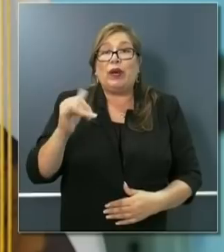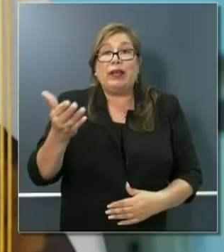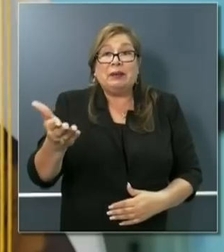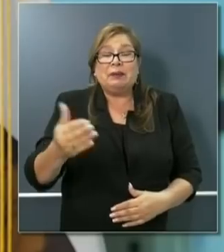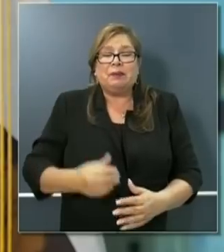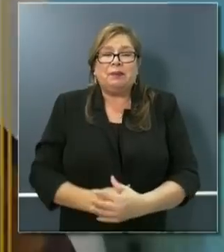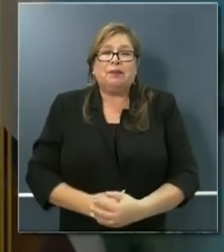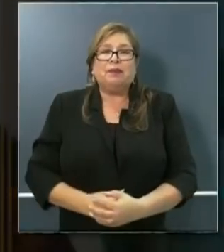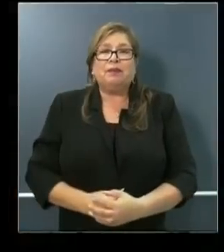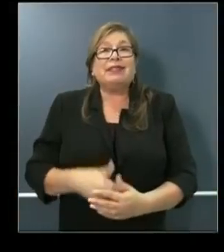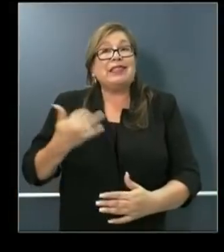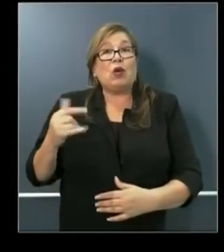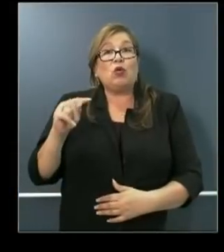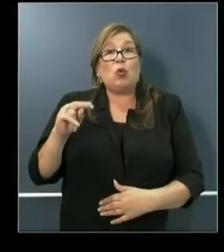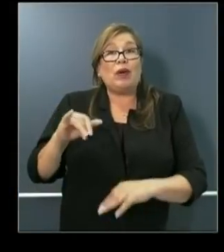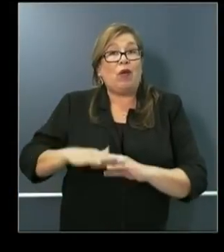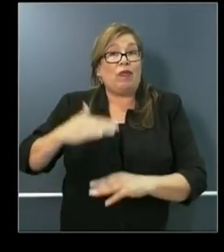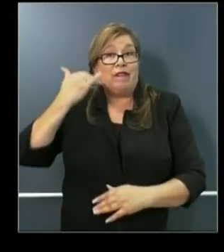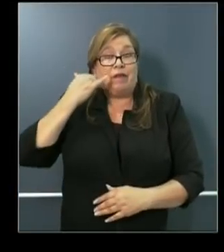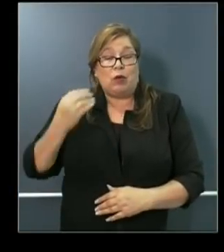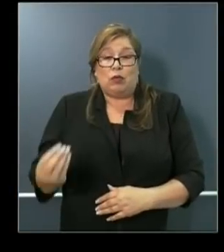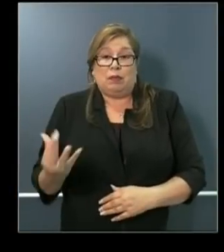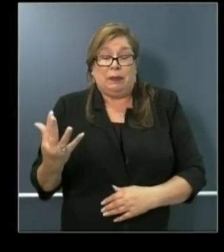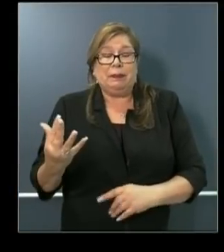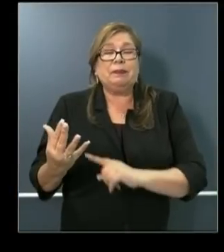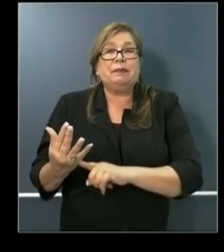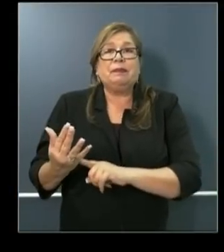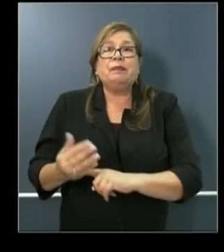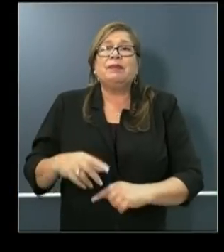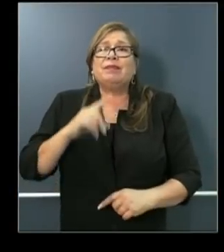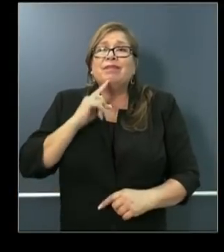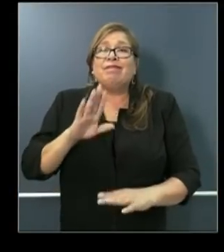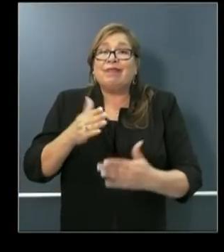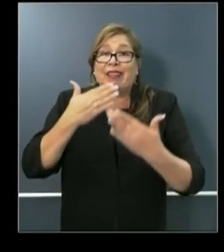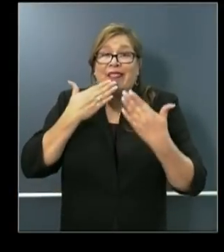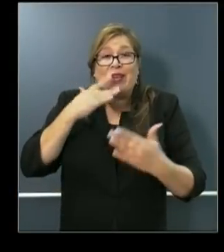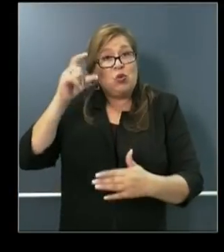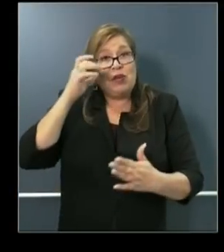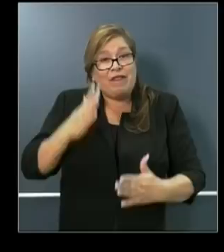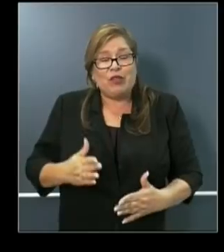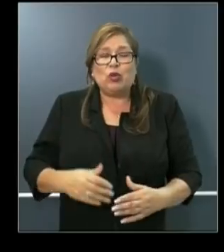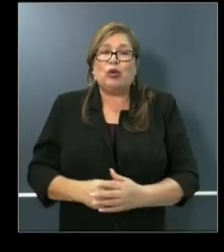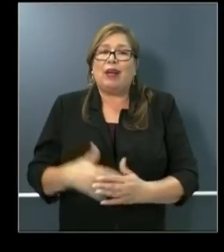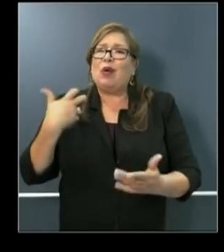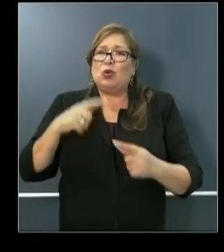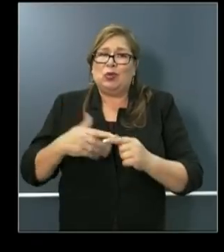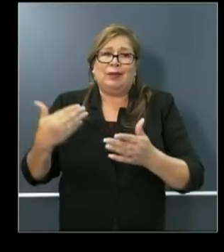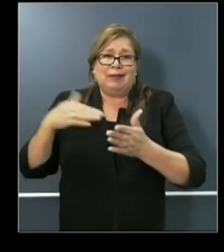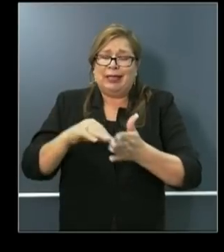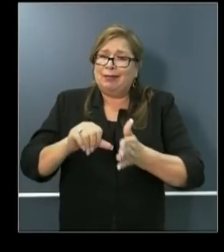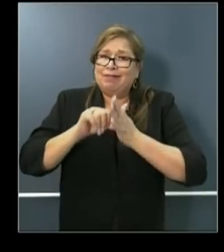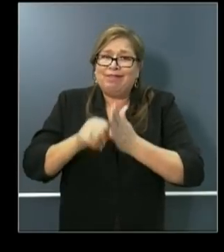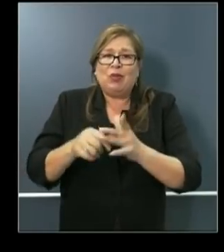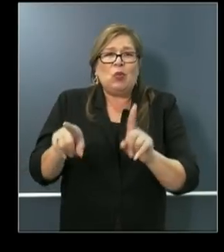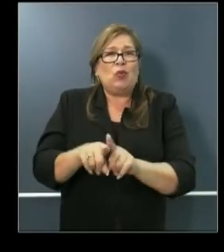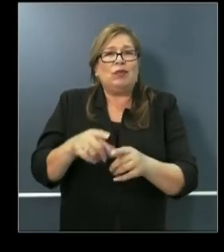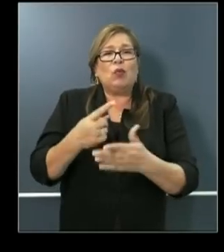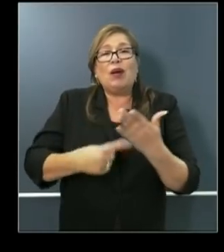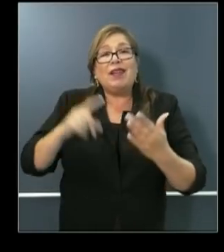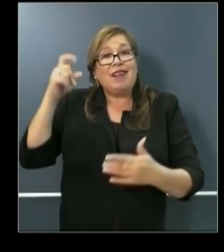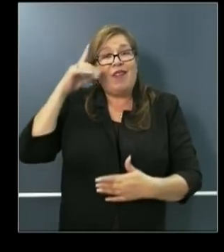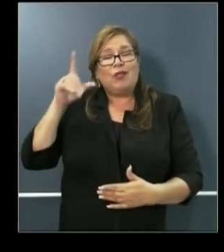Thank you, Governor. I'm just happy to echo the sentiments that the governor and his team have provided